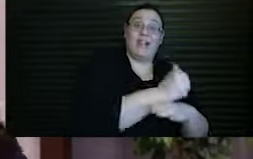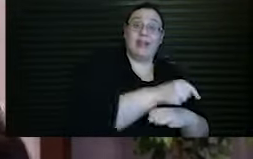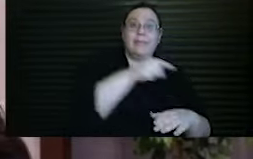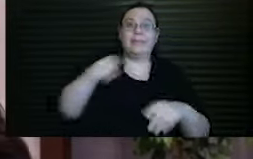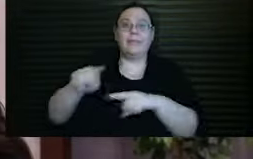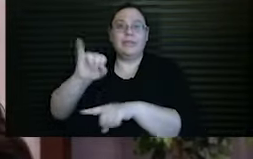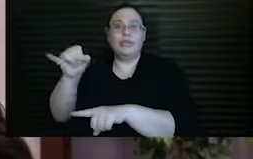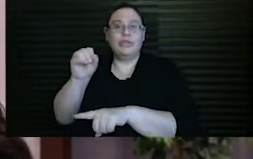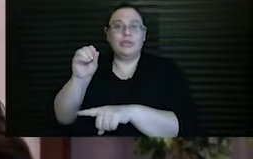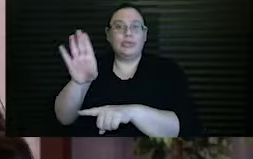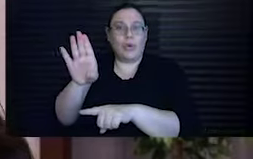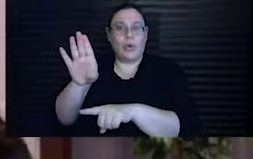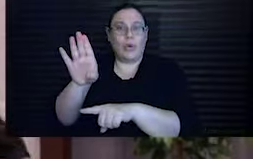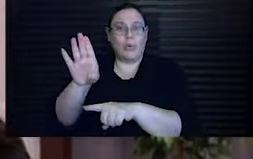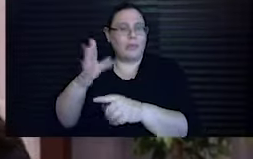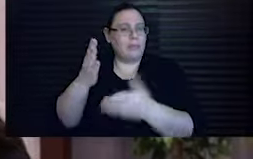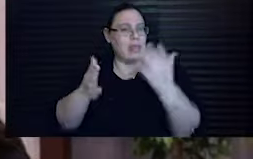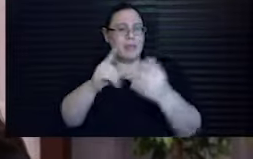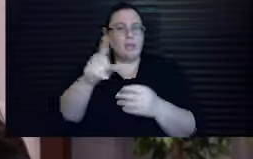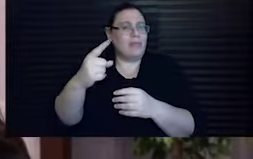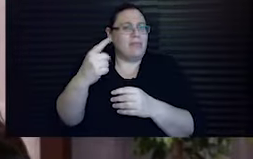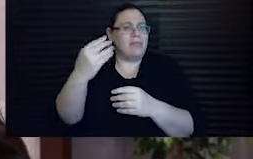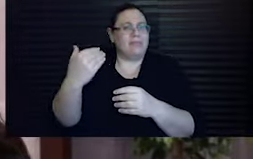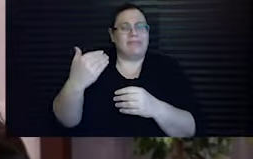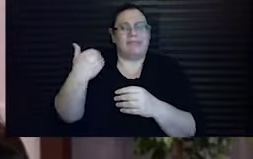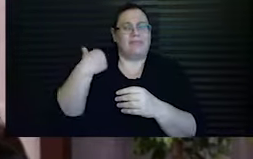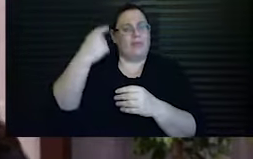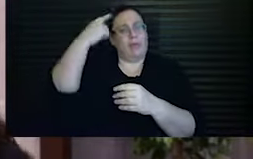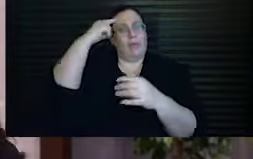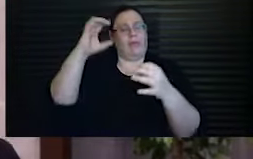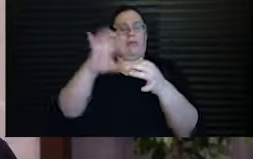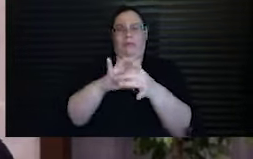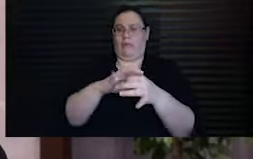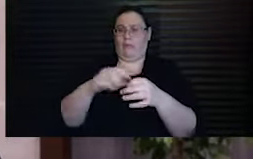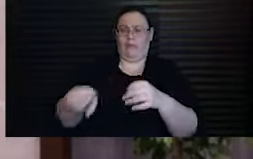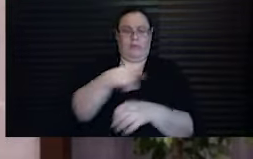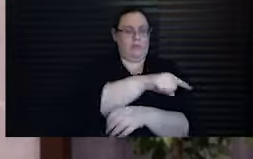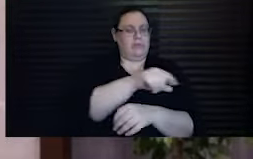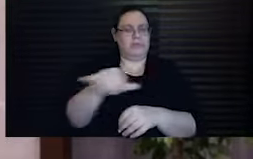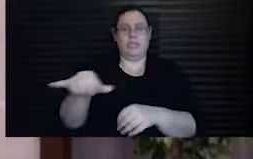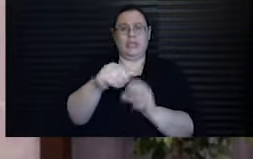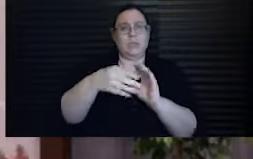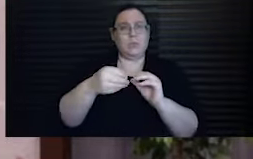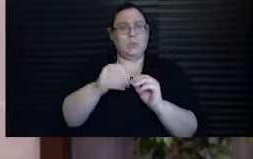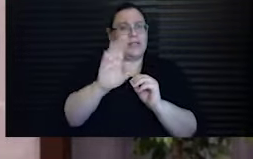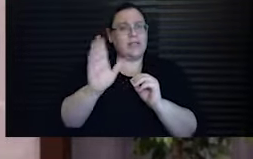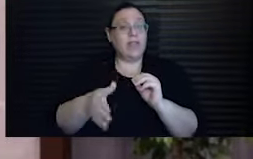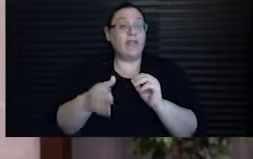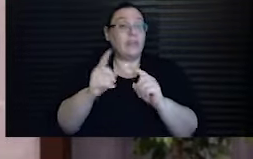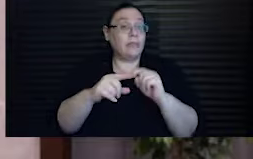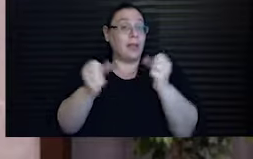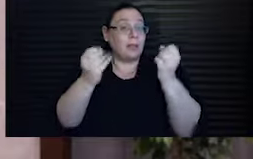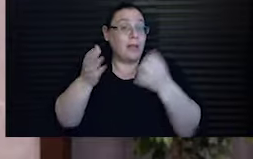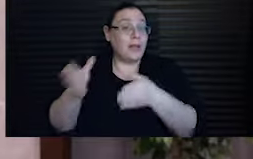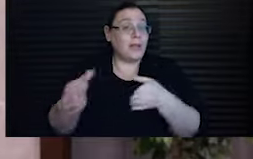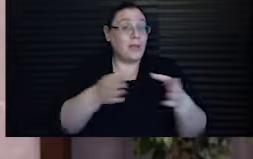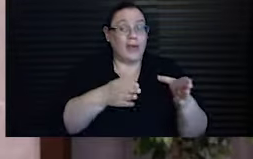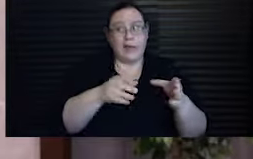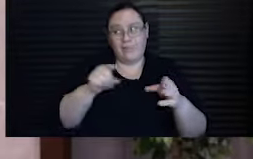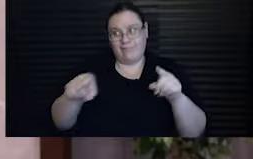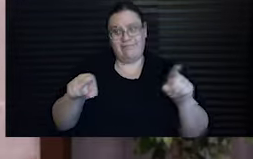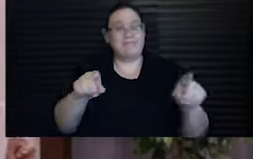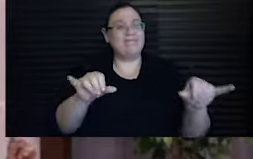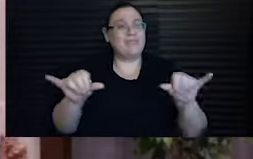Abraham and Job's stories you might have never thought of before as connected to one another, but in many ways they're actually very